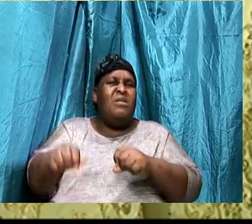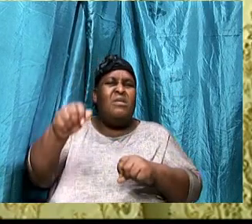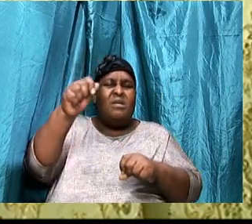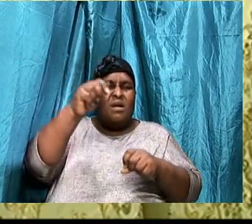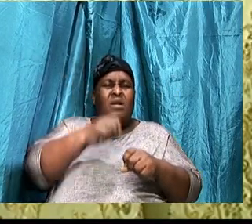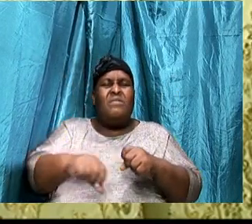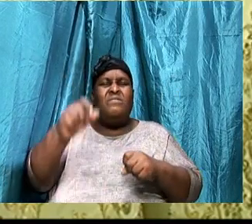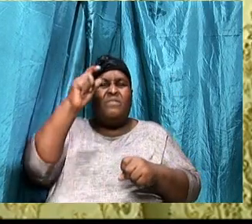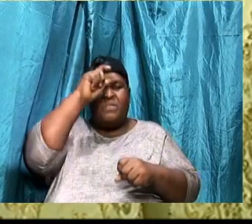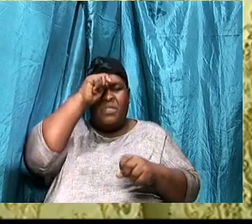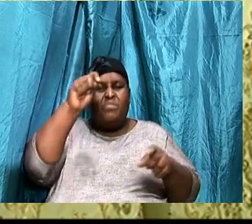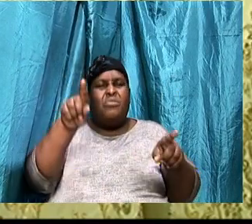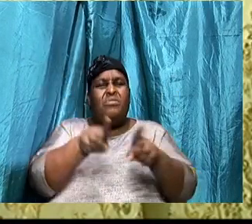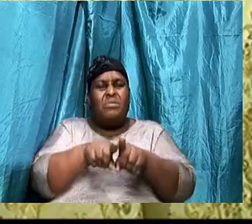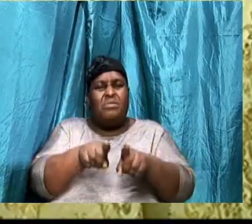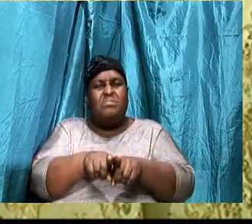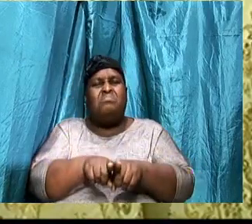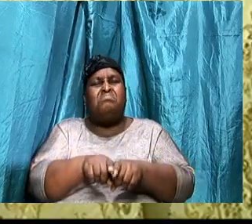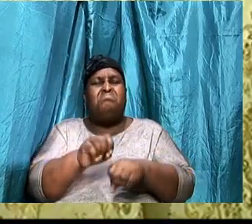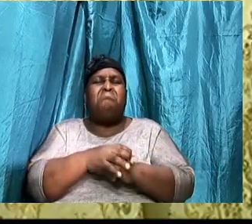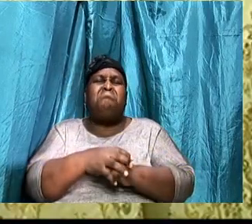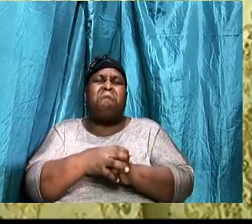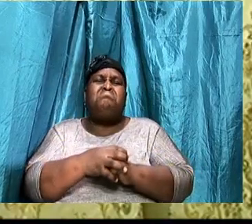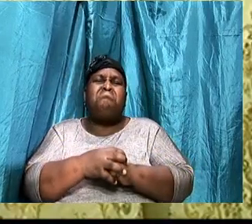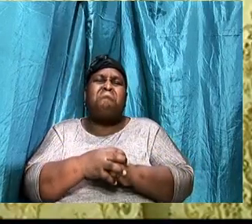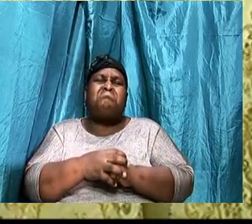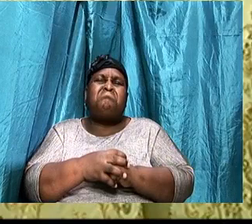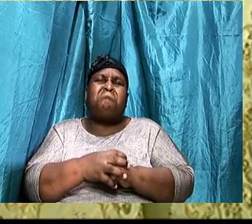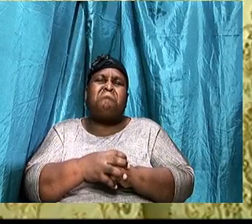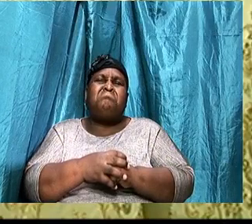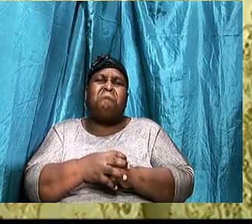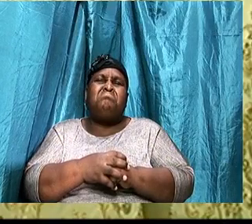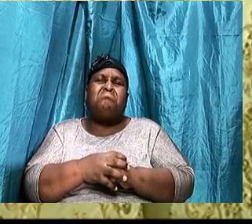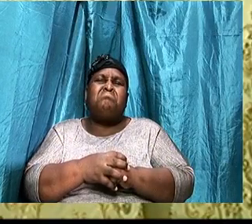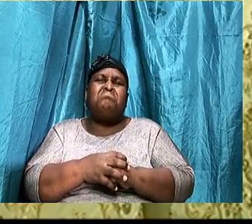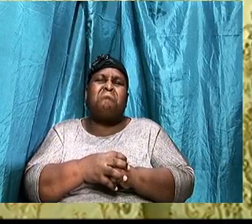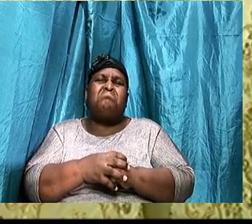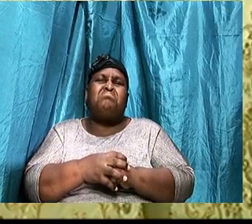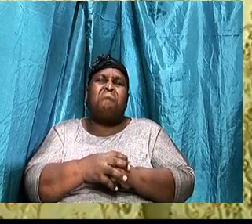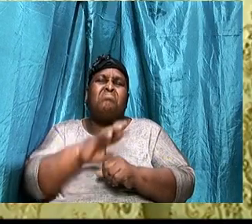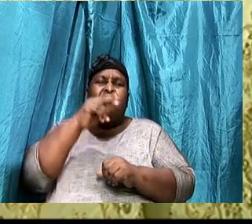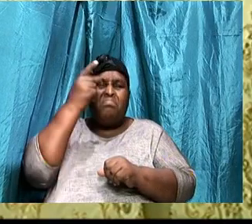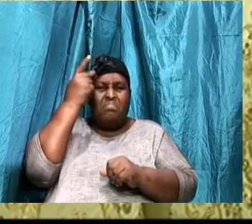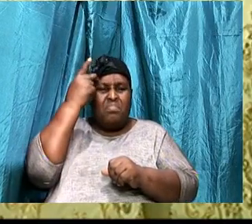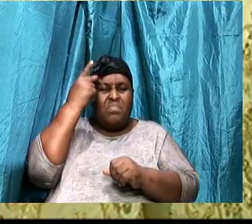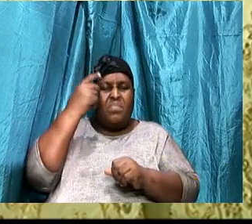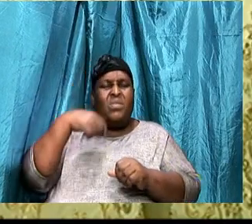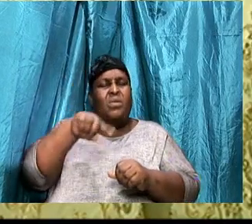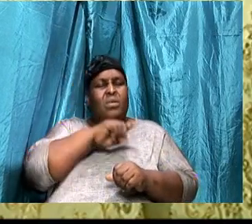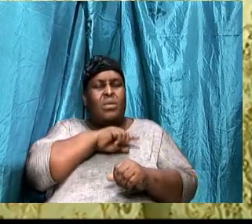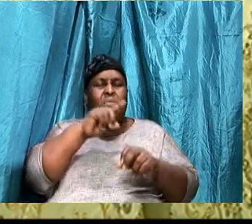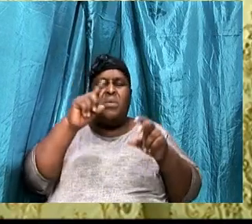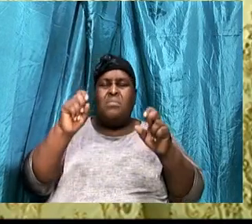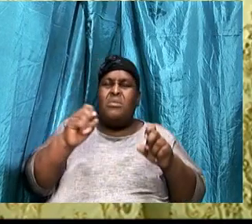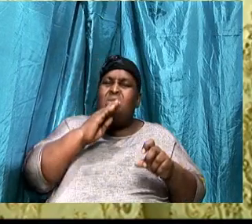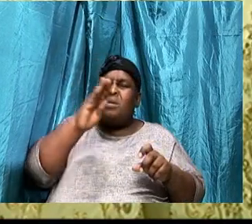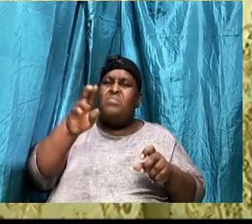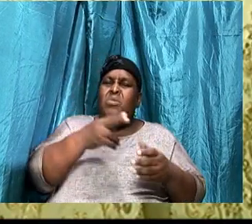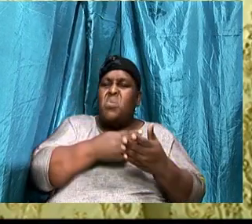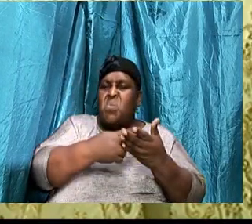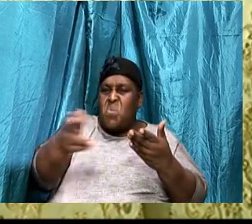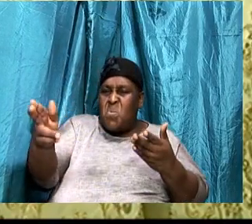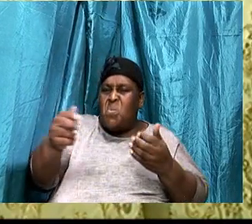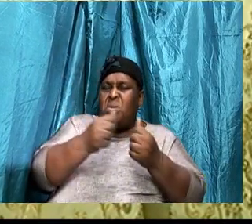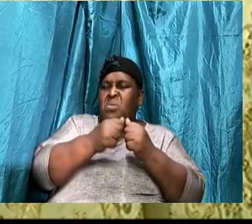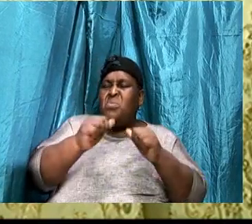blame, In verse 4 again, The apostle said, That we should be holy, And without blame, Before him,